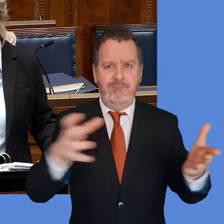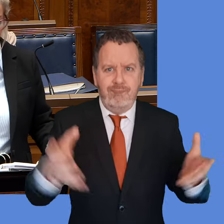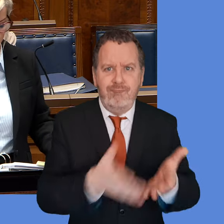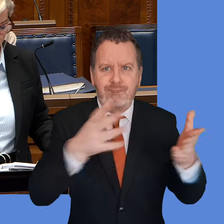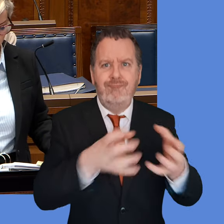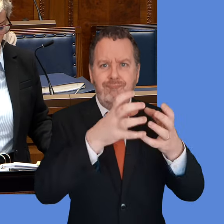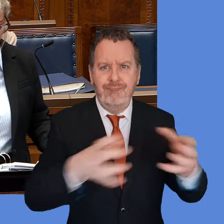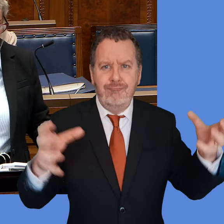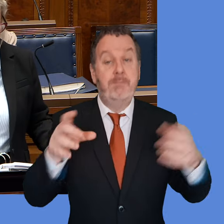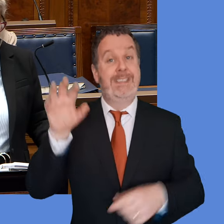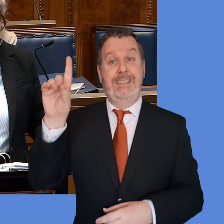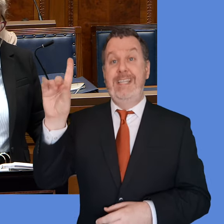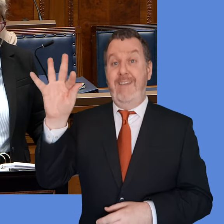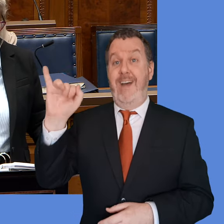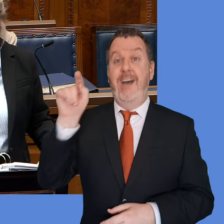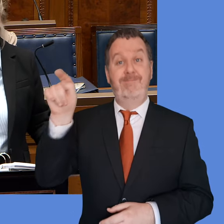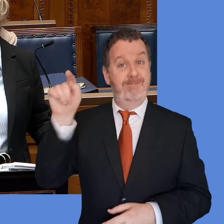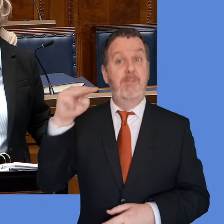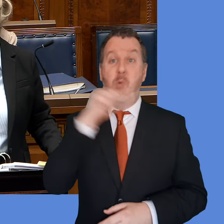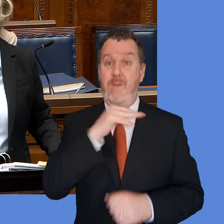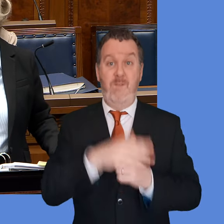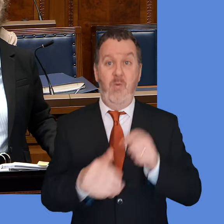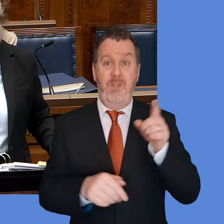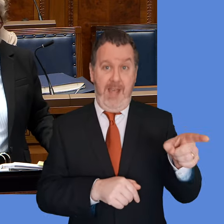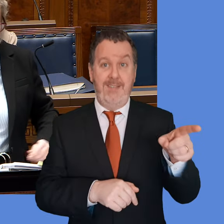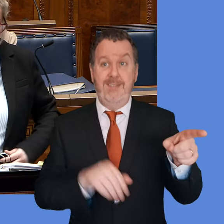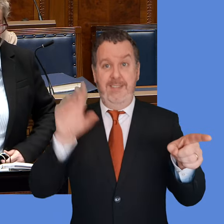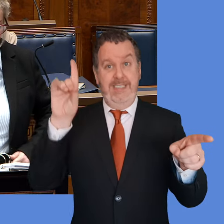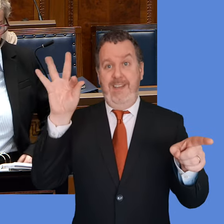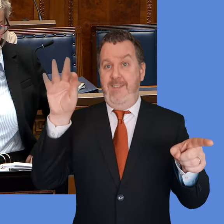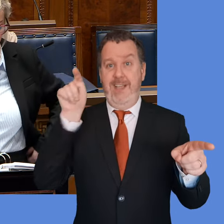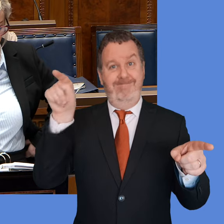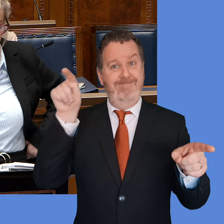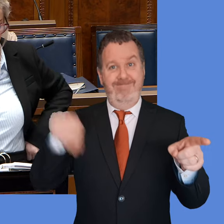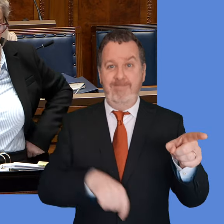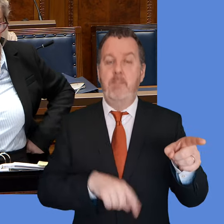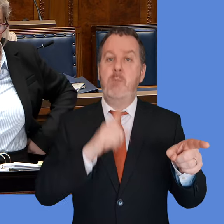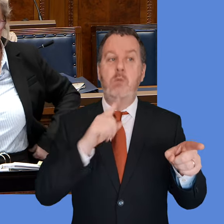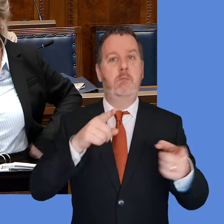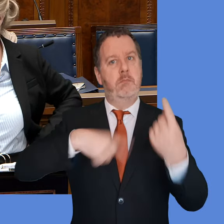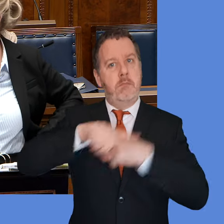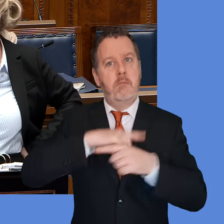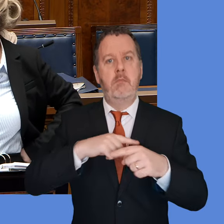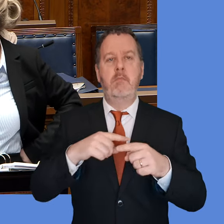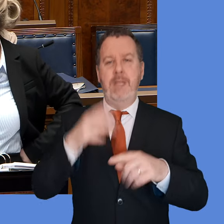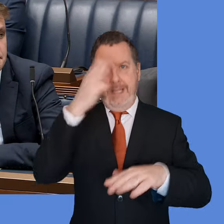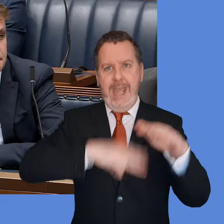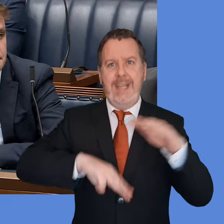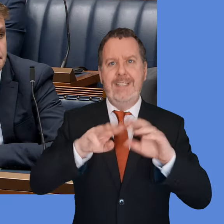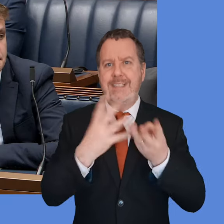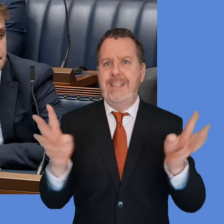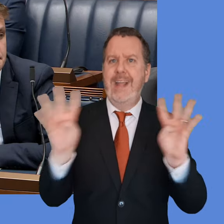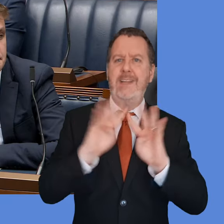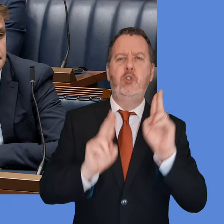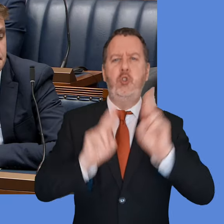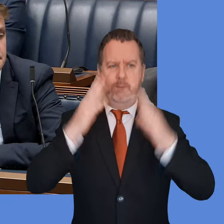to be key for that also but I think it's important that this executive is seen as a champion in terms of regional balance and making sure that we get